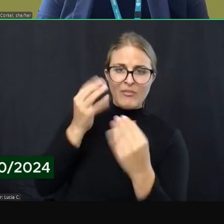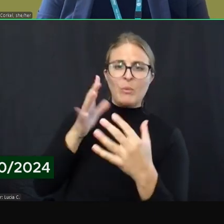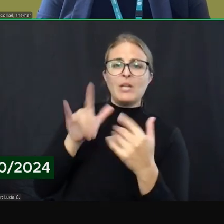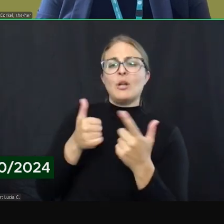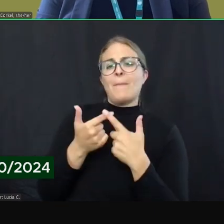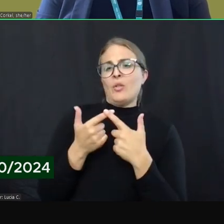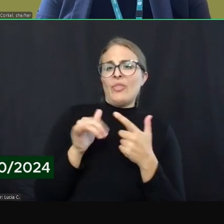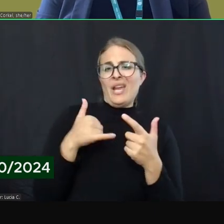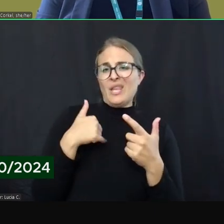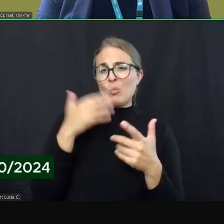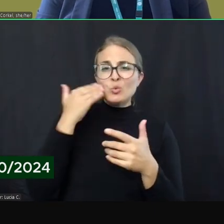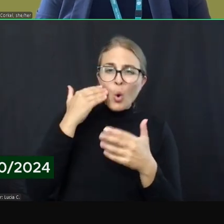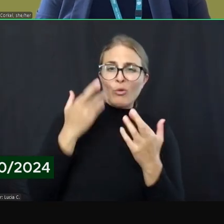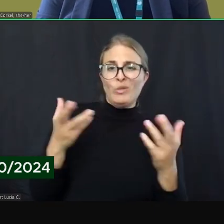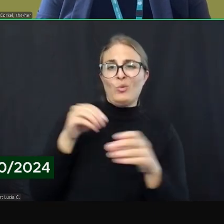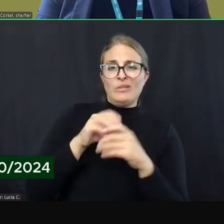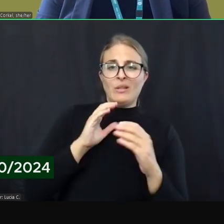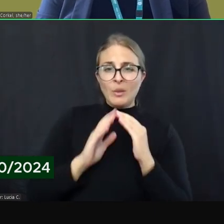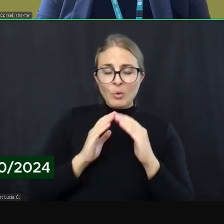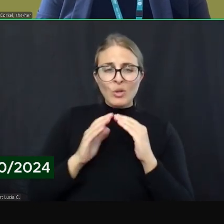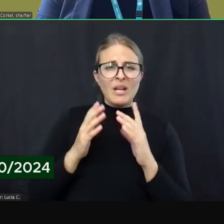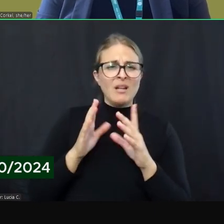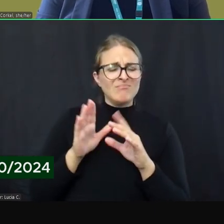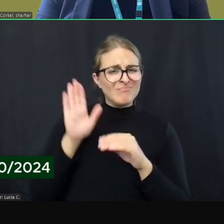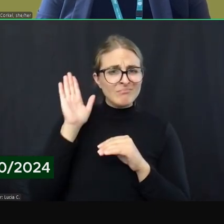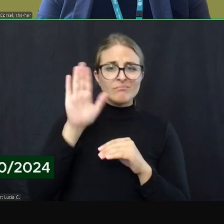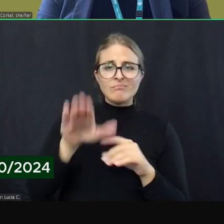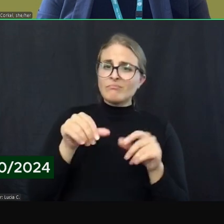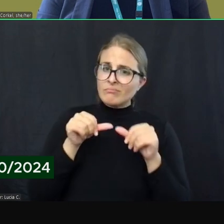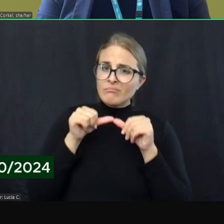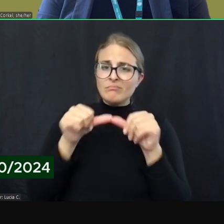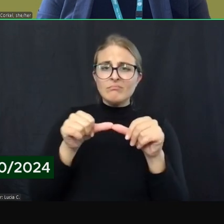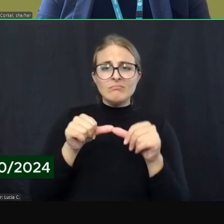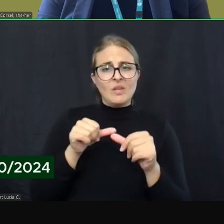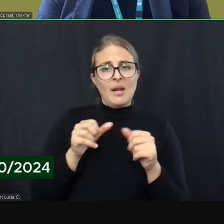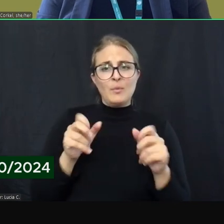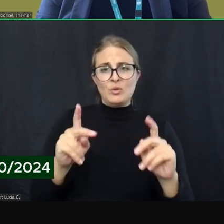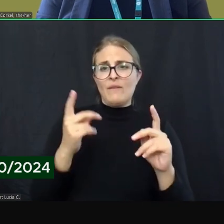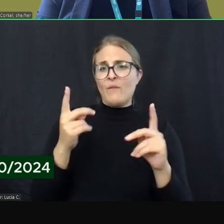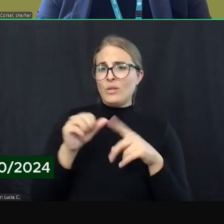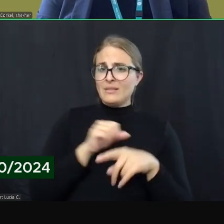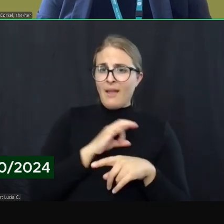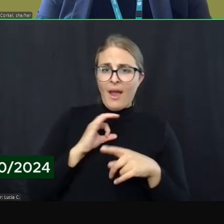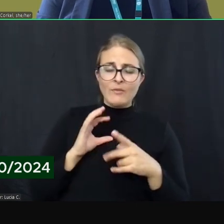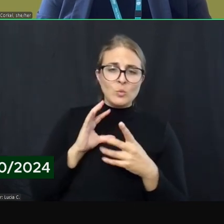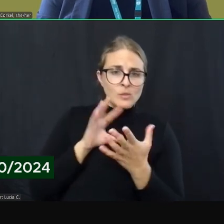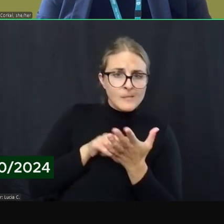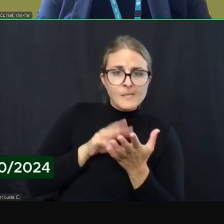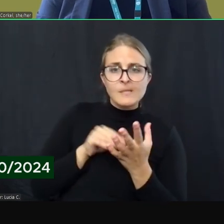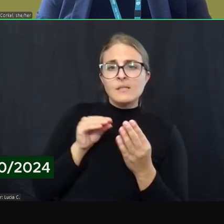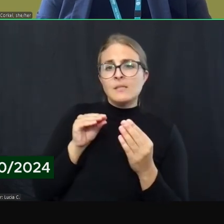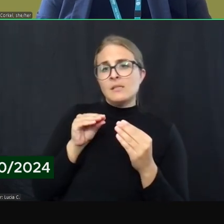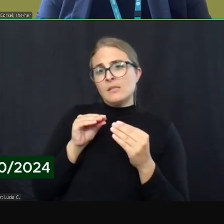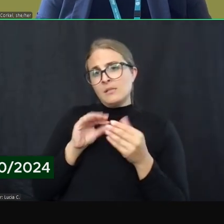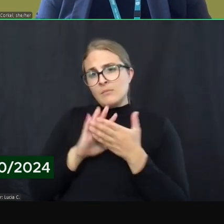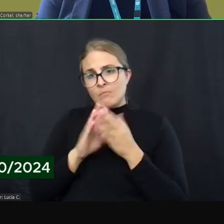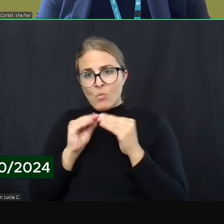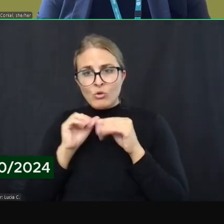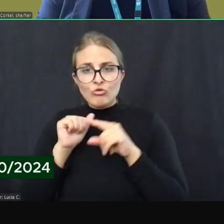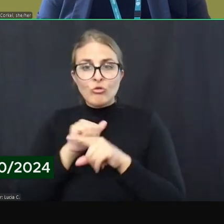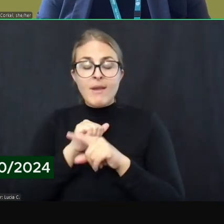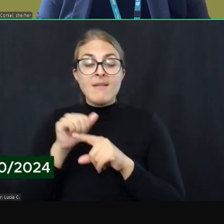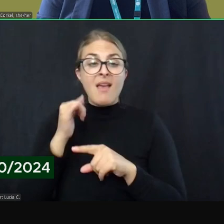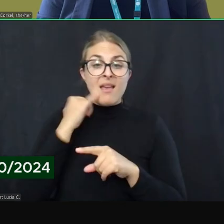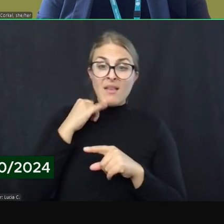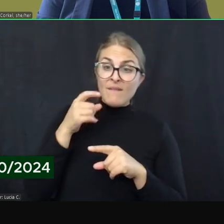community, and there will be ongoing opportunities for staff to be trained, and then also information for guests. If there's